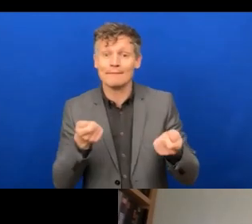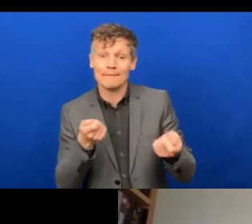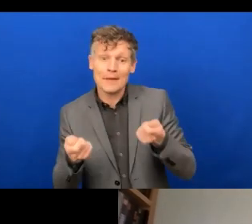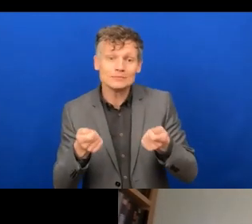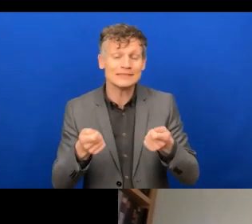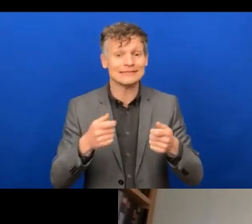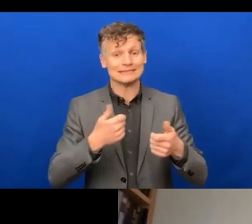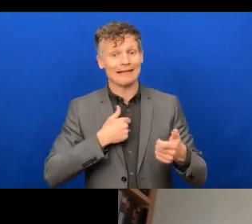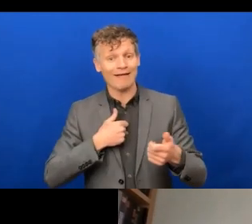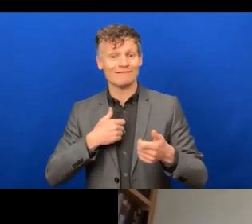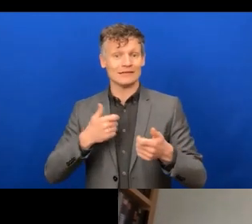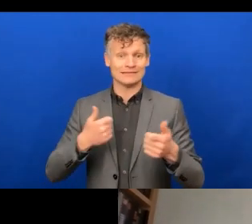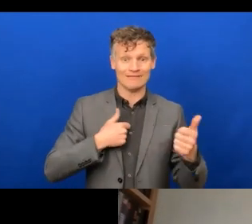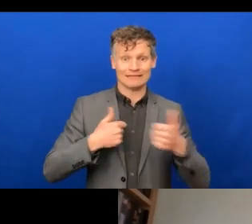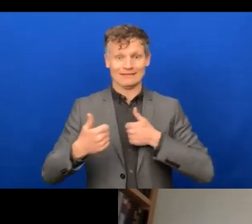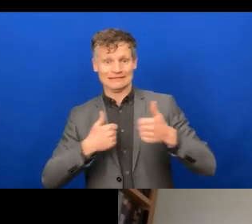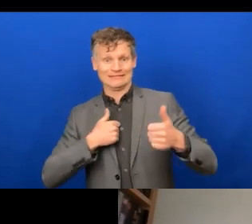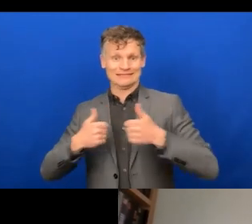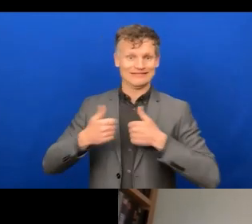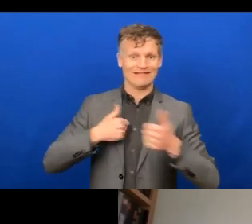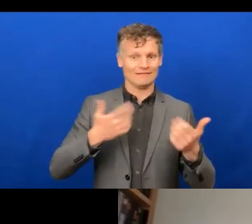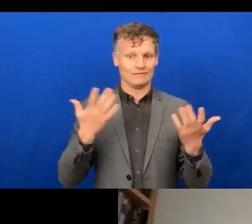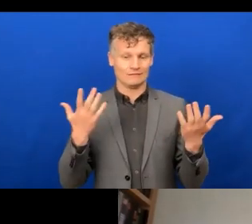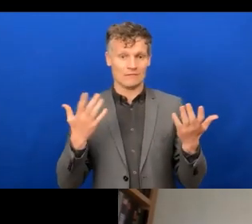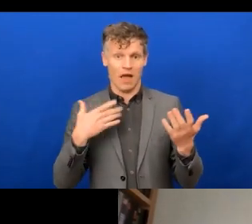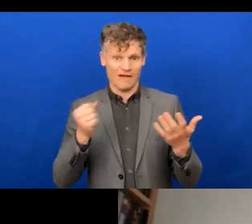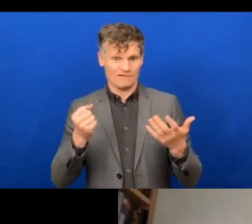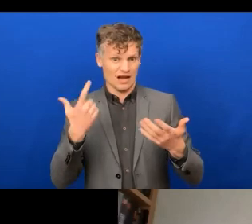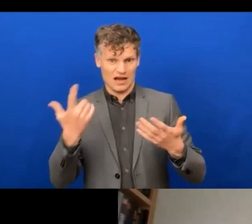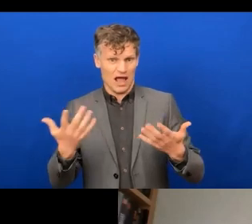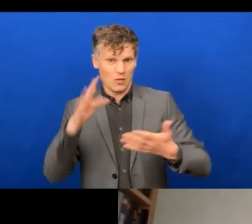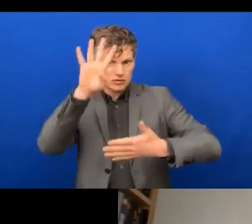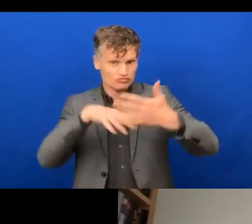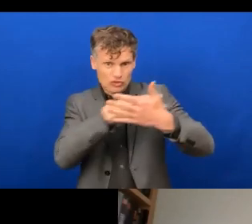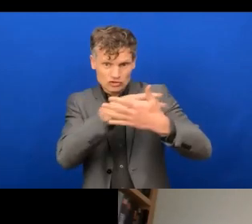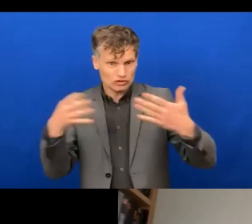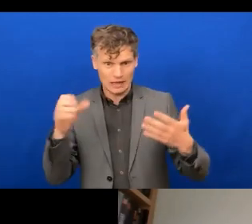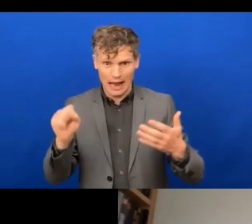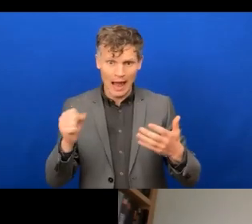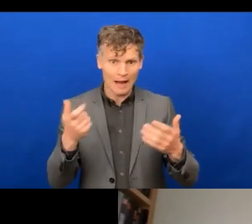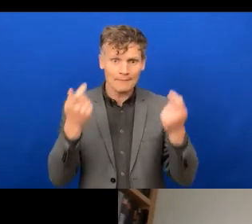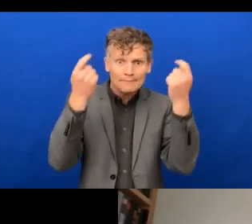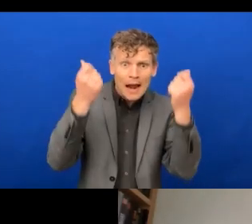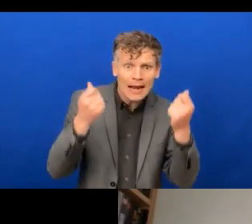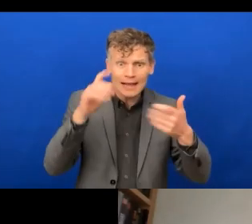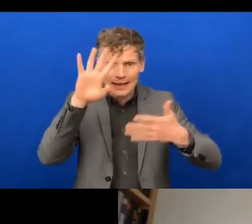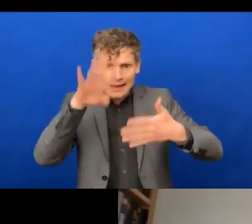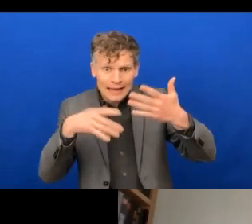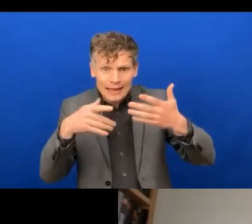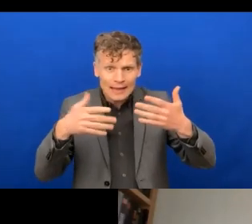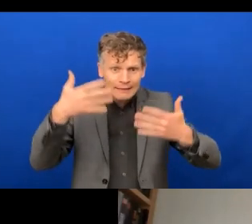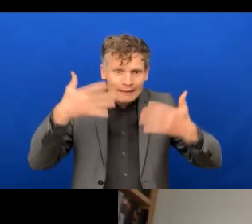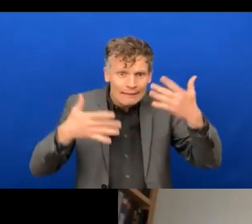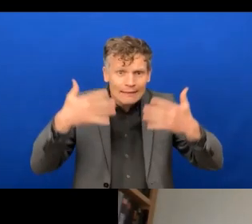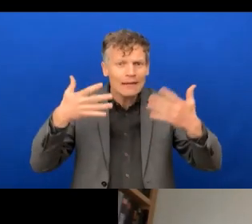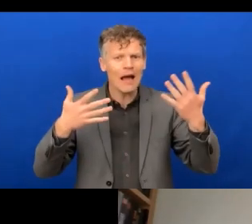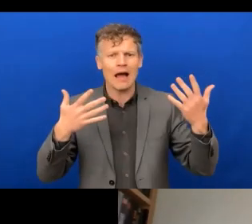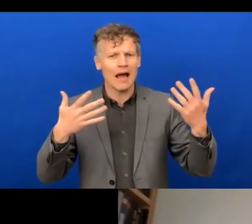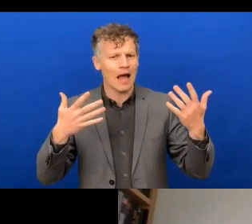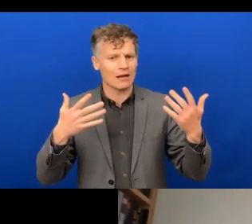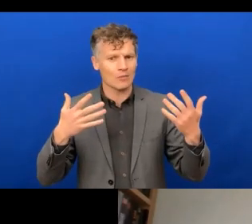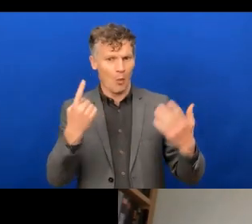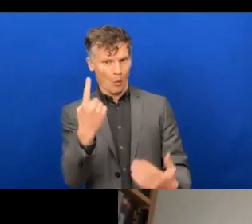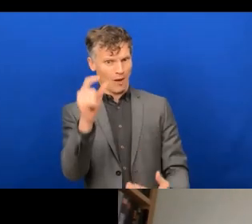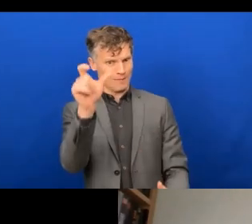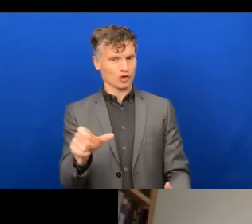sort of finances, your planning, because you have spreadsheets now. So, you can do that. So, and these requirements to